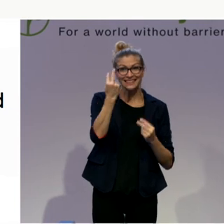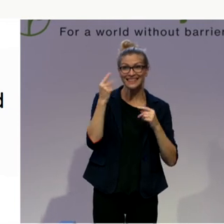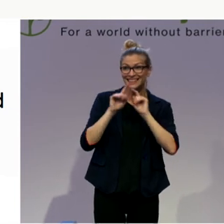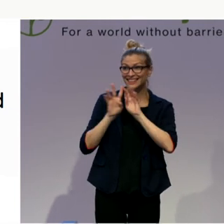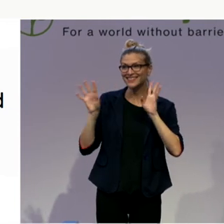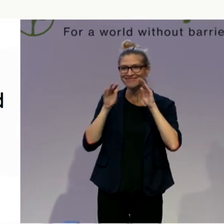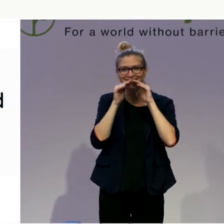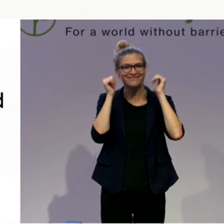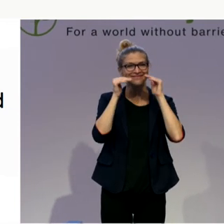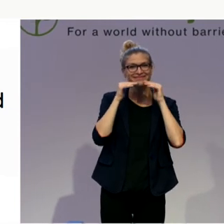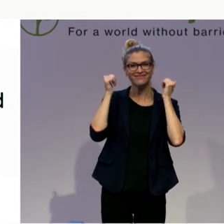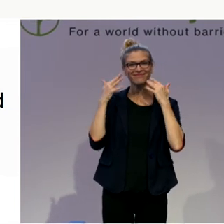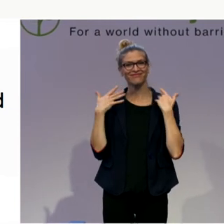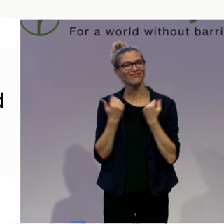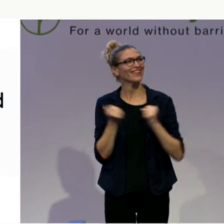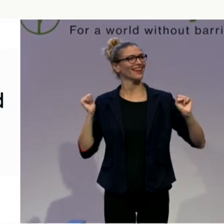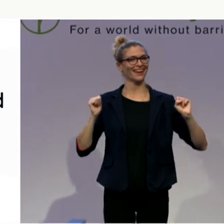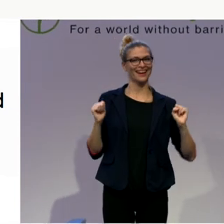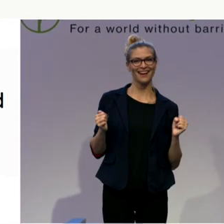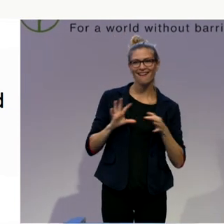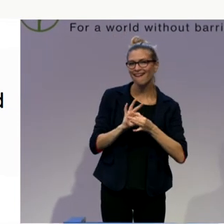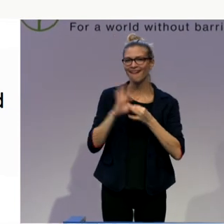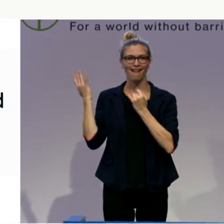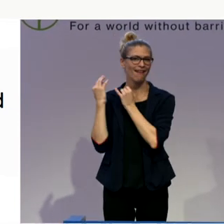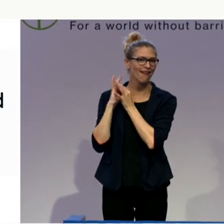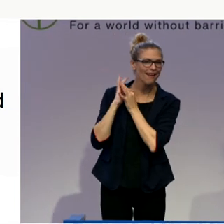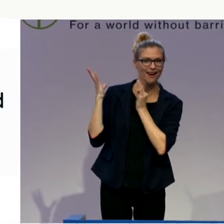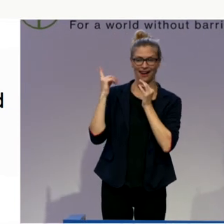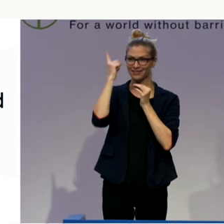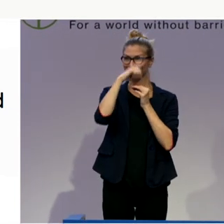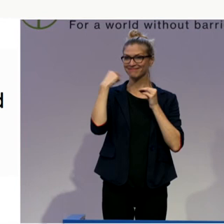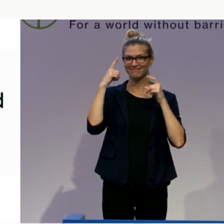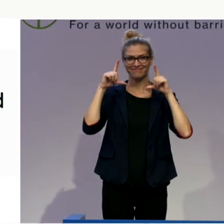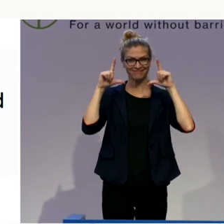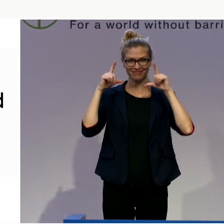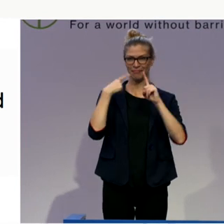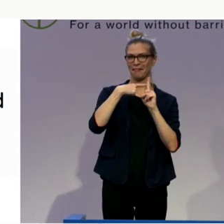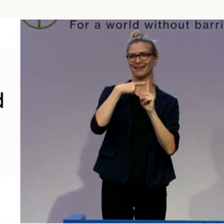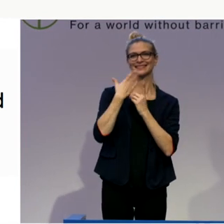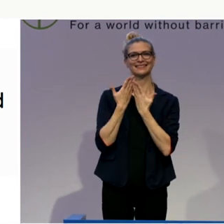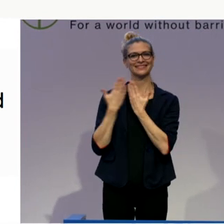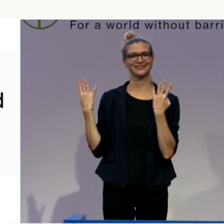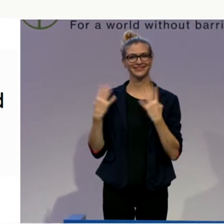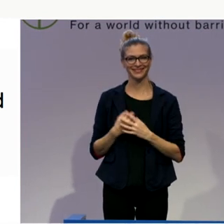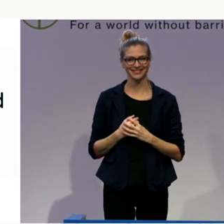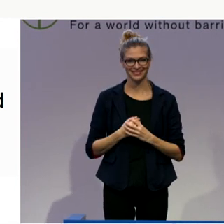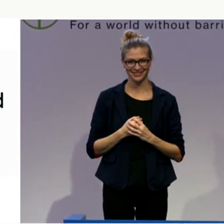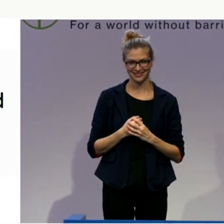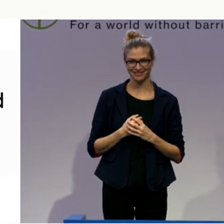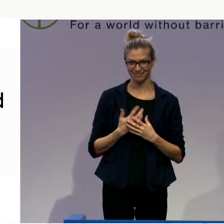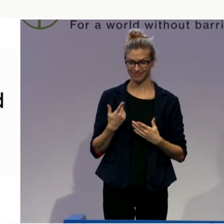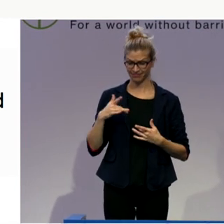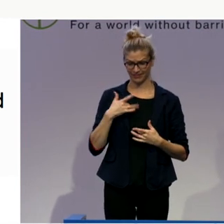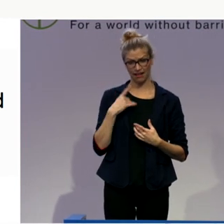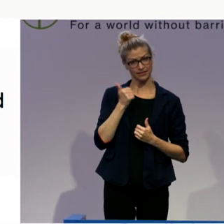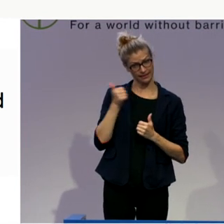they feel independently. So they have again their masks and they are from the opposite side. They created these masks during the workshops